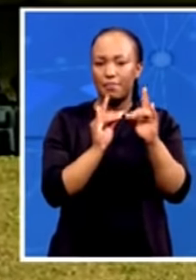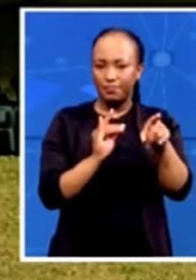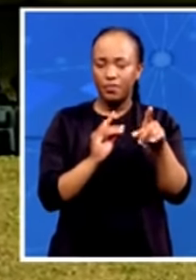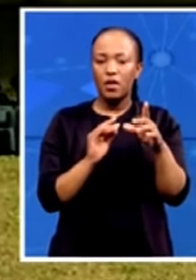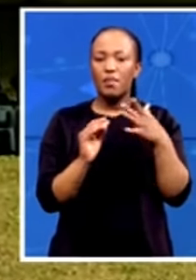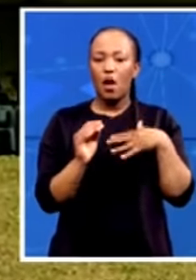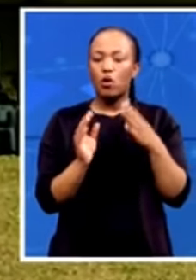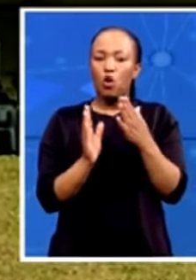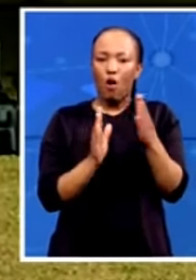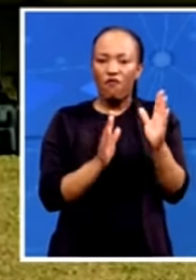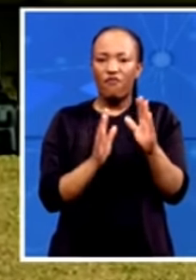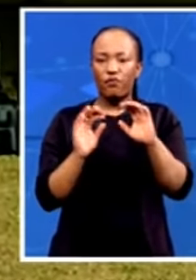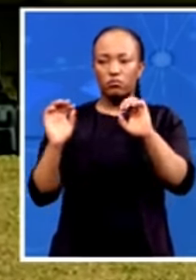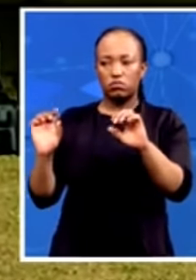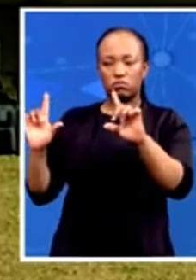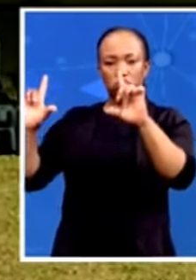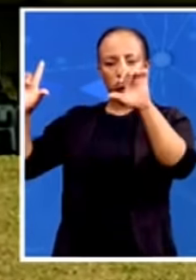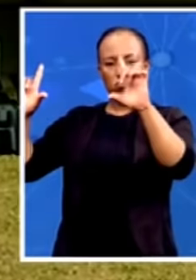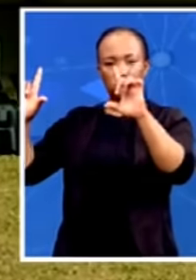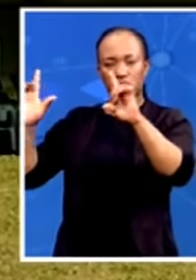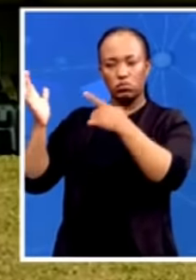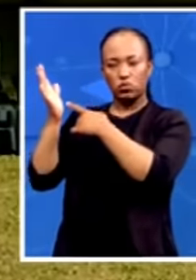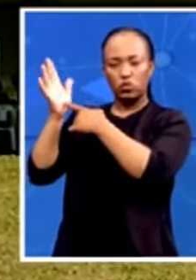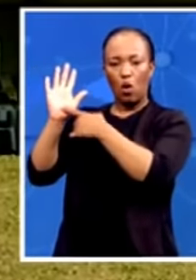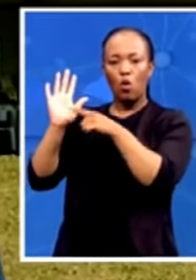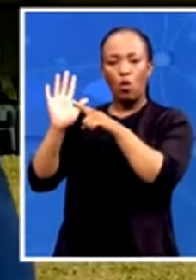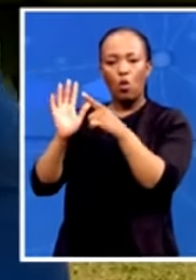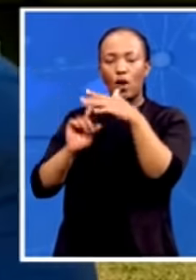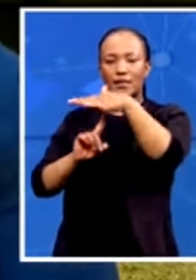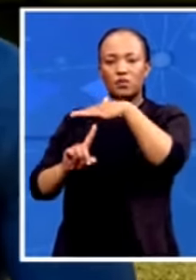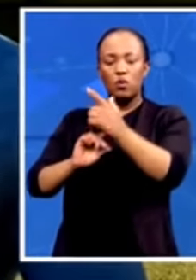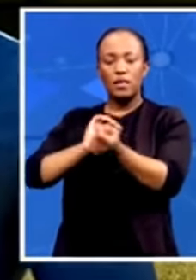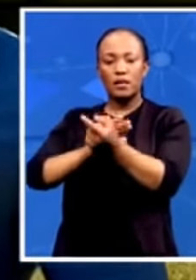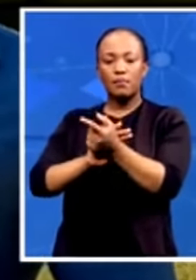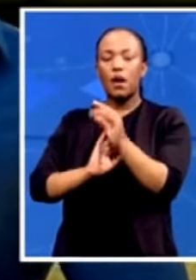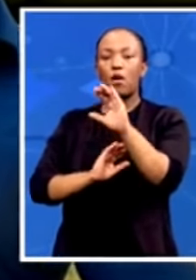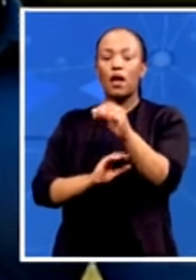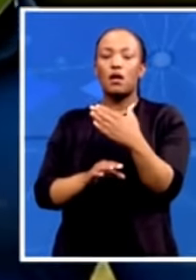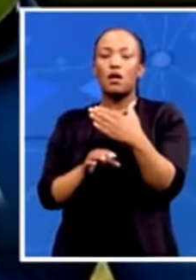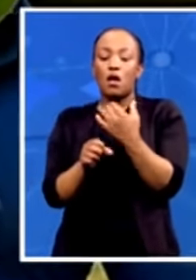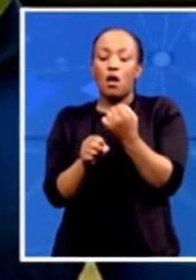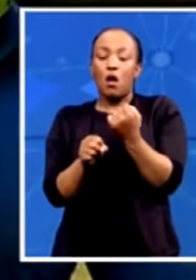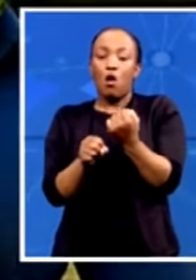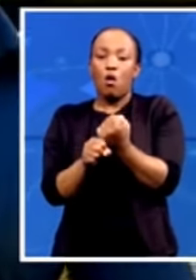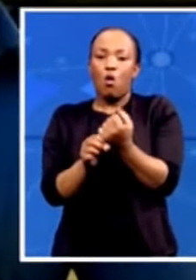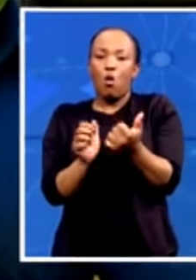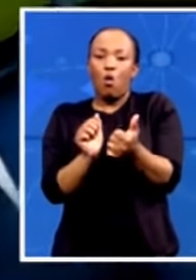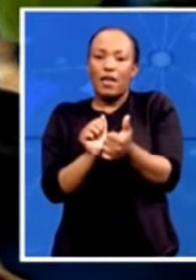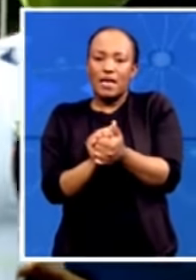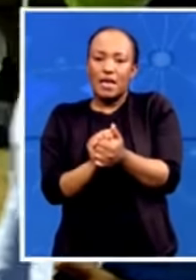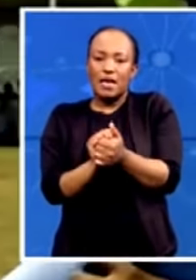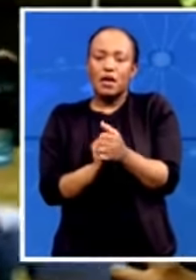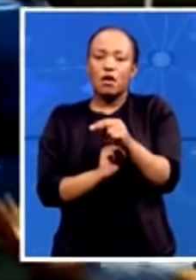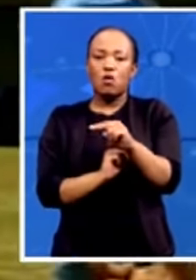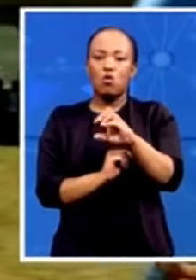situation that is currently unfolding. I'm going to ask my colleague Nomtengubane just to give you a sense of what is currently happening.